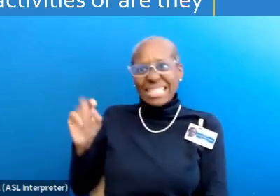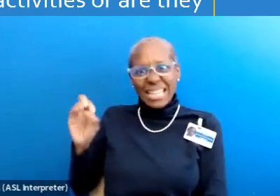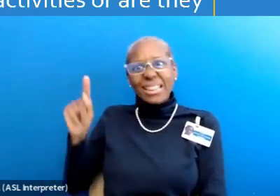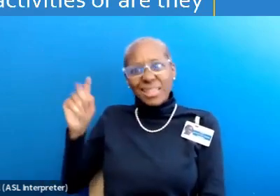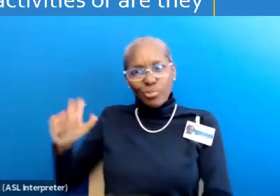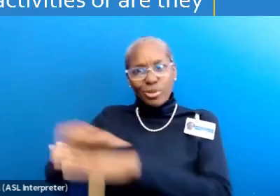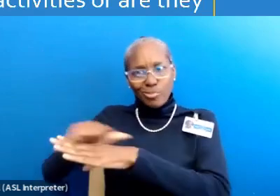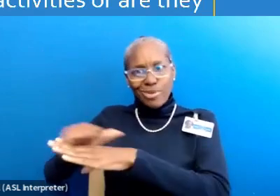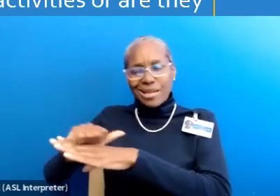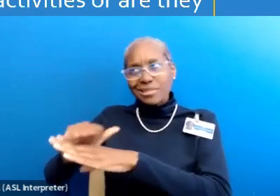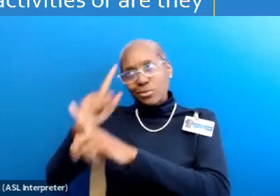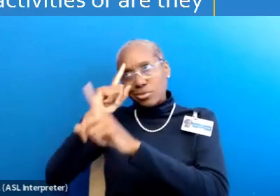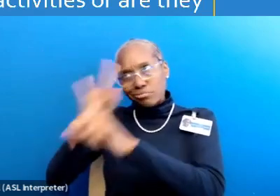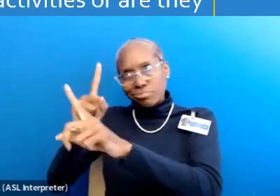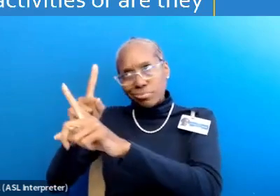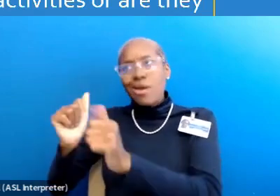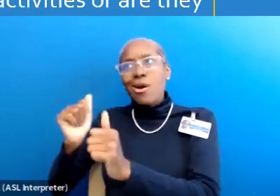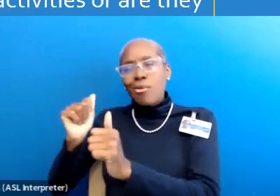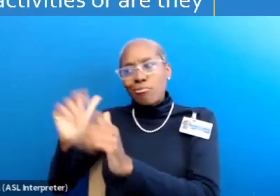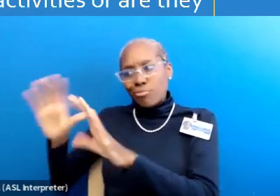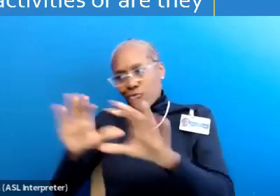with a performance improvement goal.